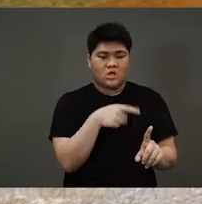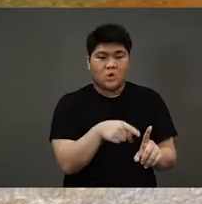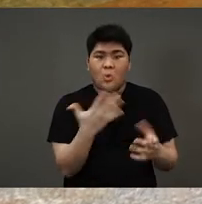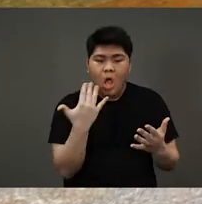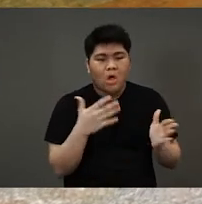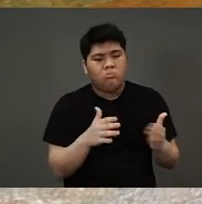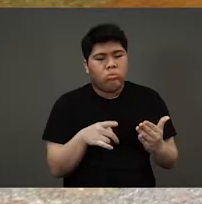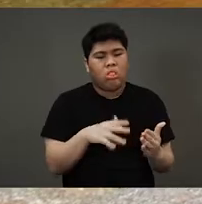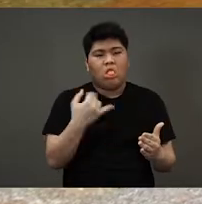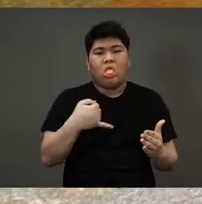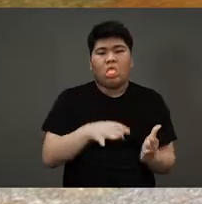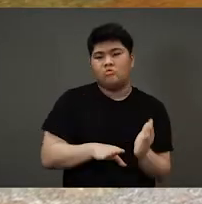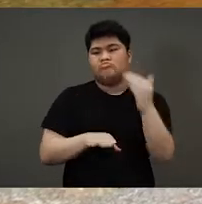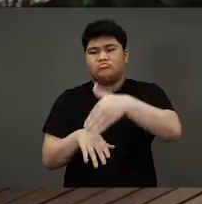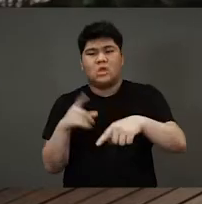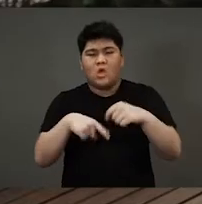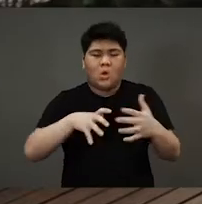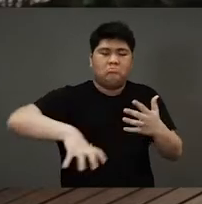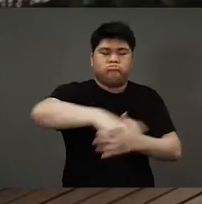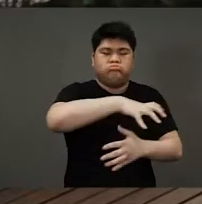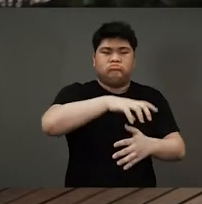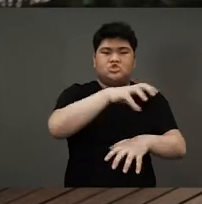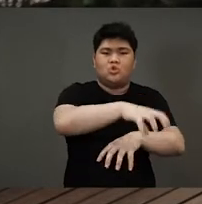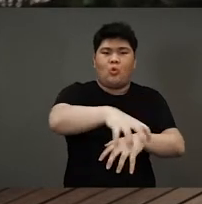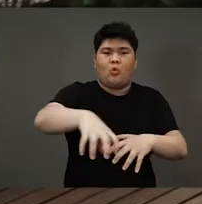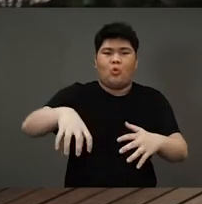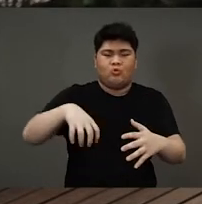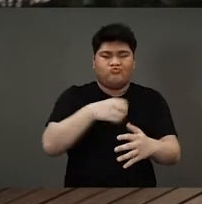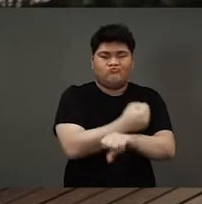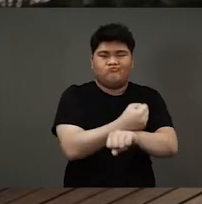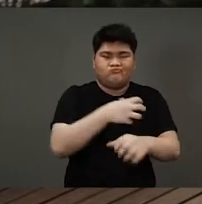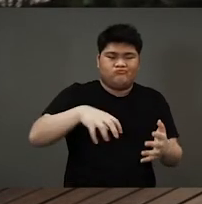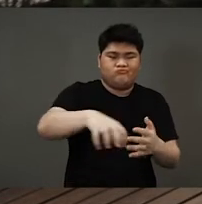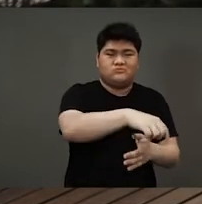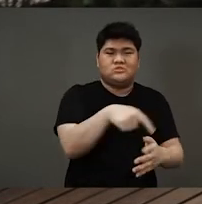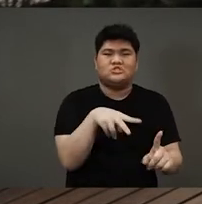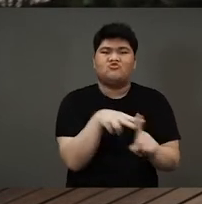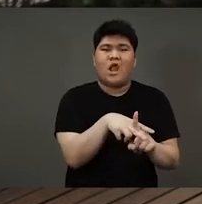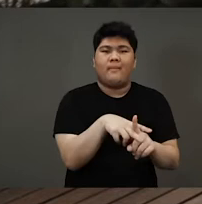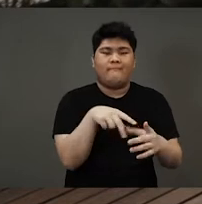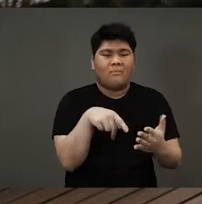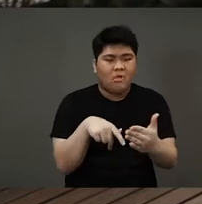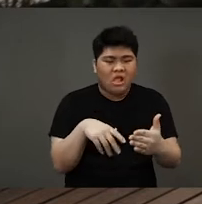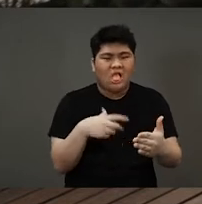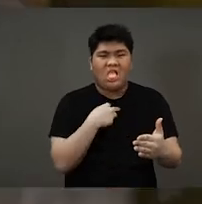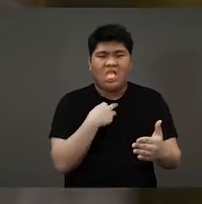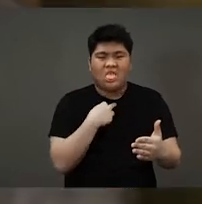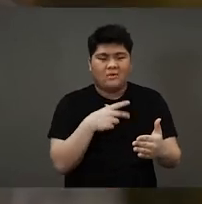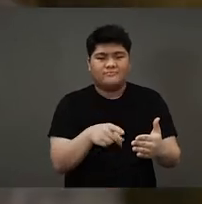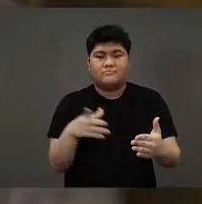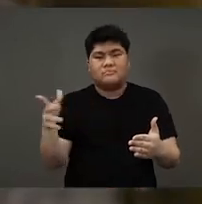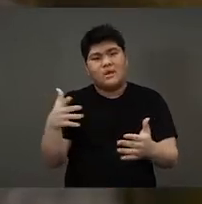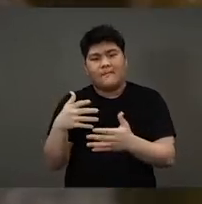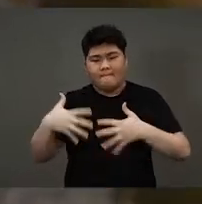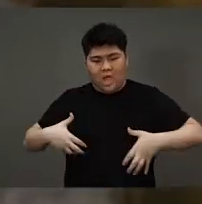surrounded by rocks and stones and she couldn't swim out. She was trapped. Kind monkey, he put his